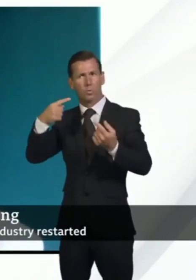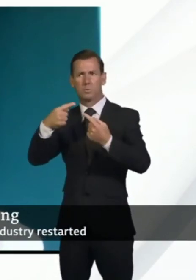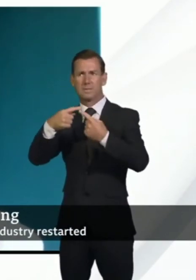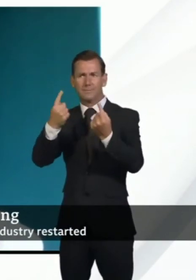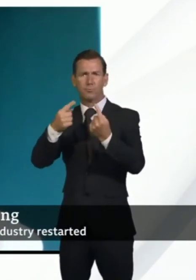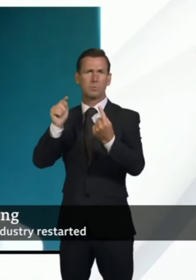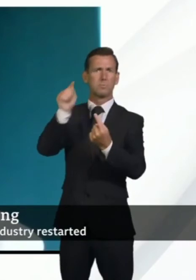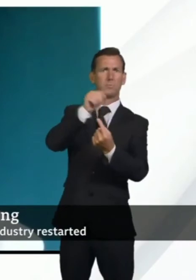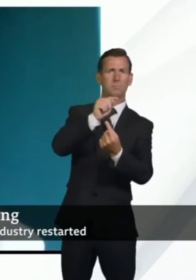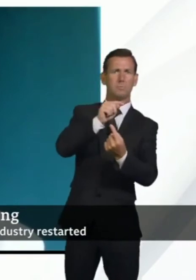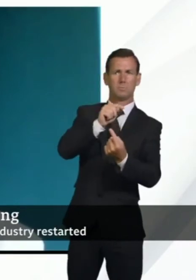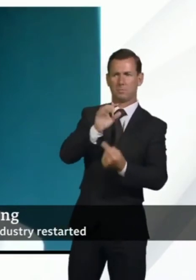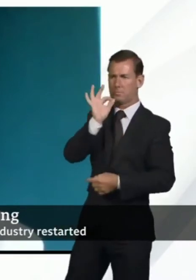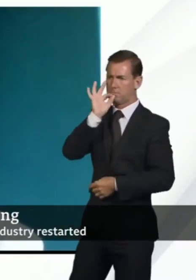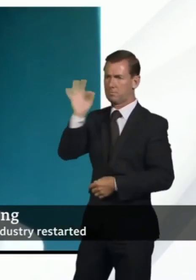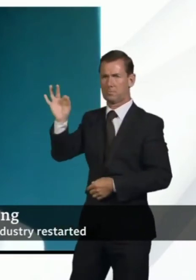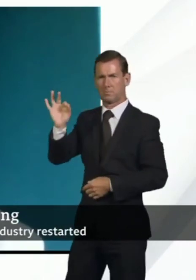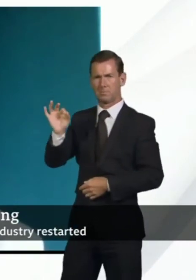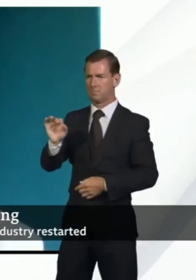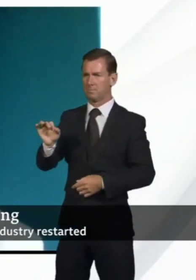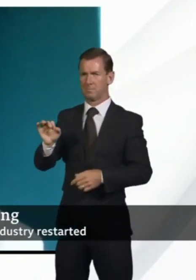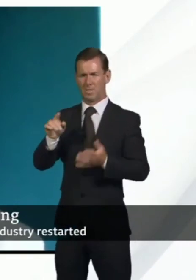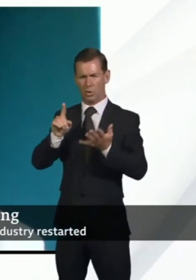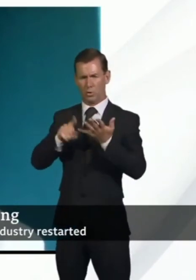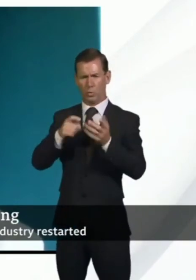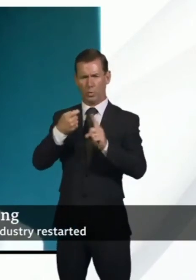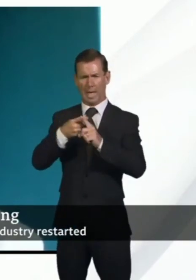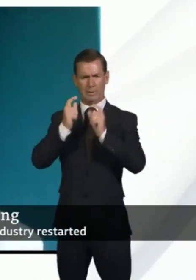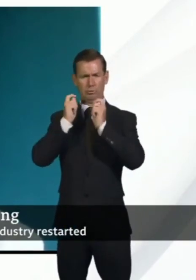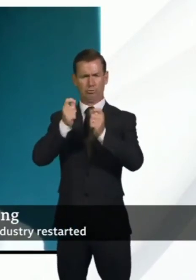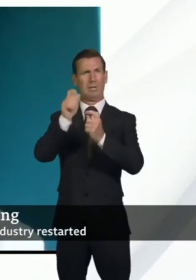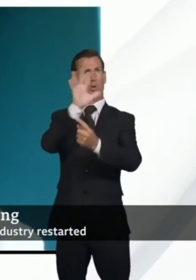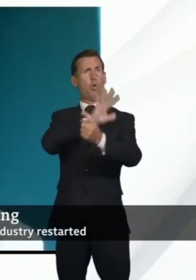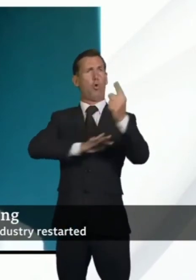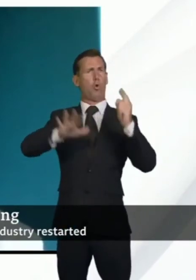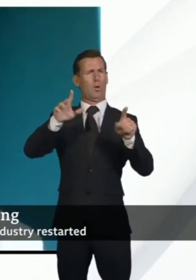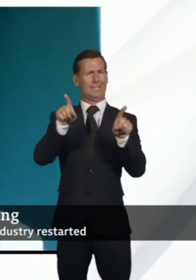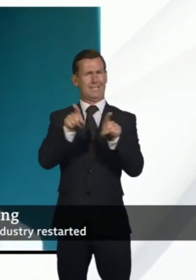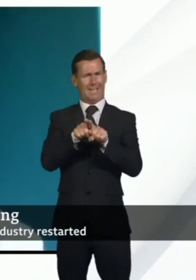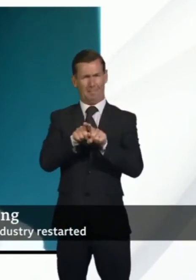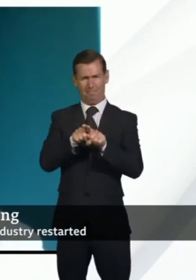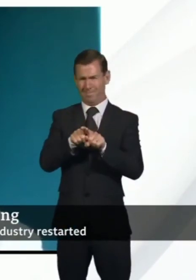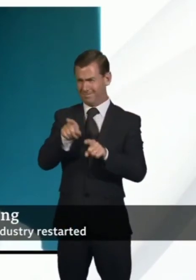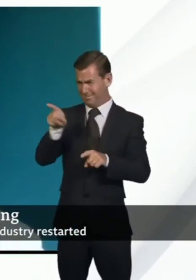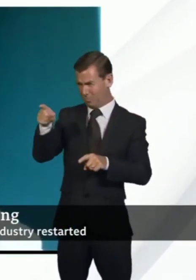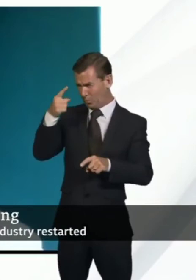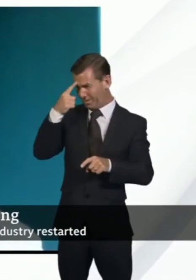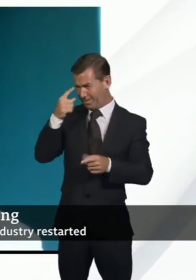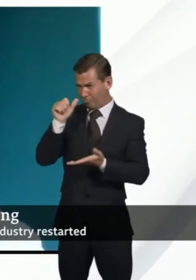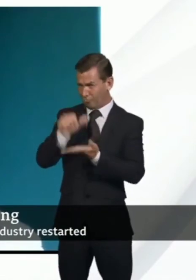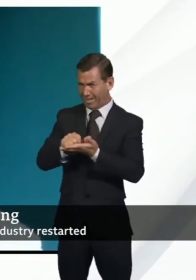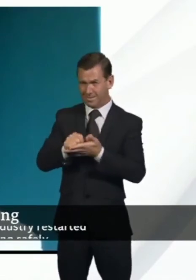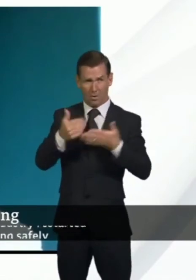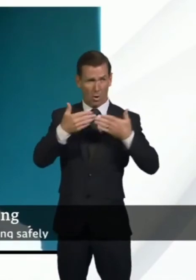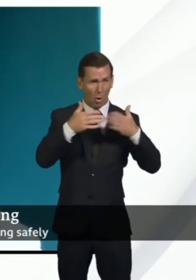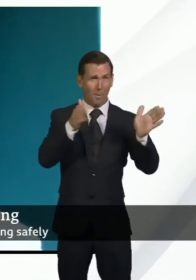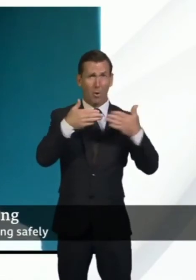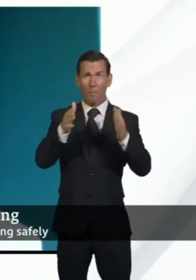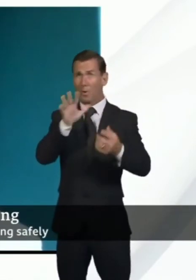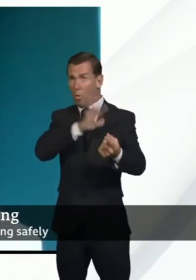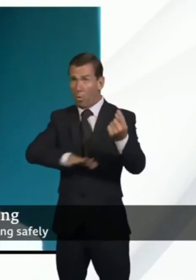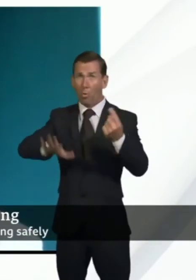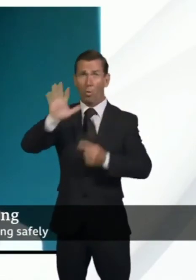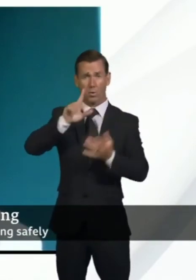does the UK's one size fits all policy for reopening schools on June the 1st will that work in places like